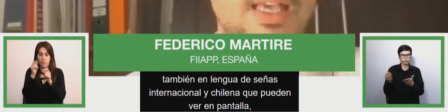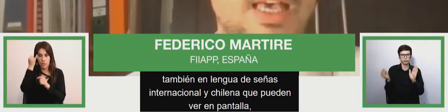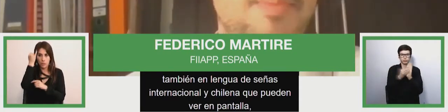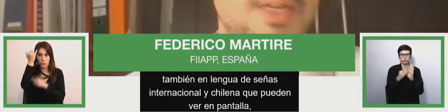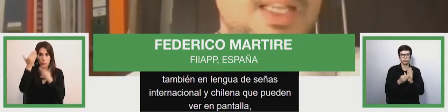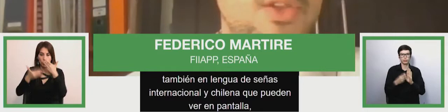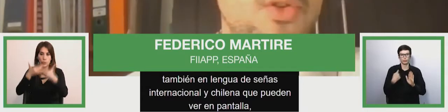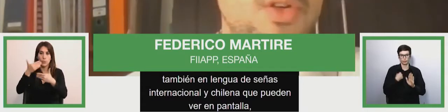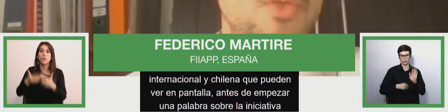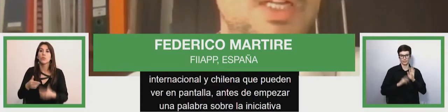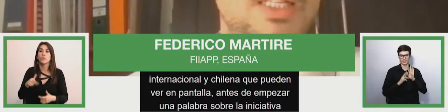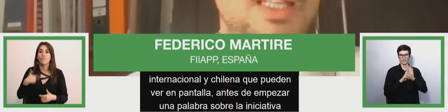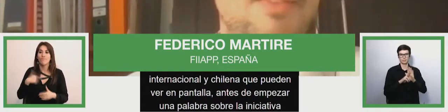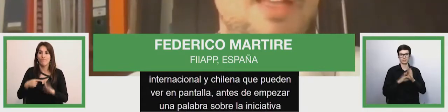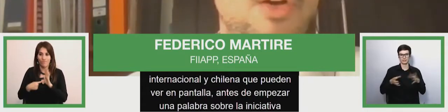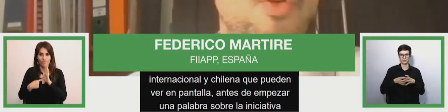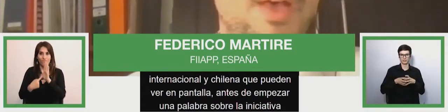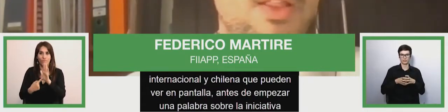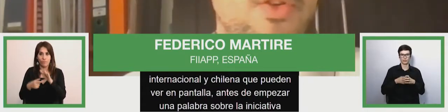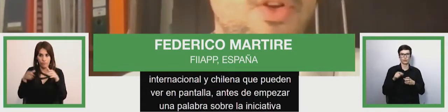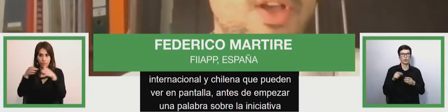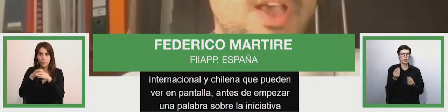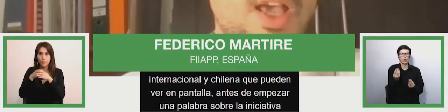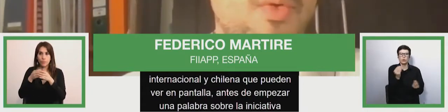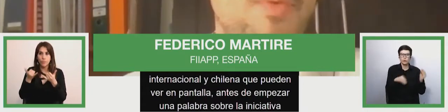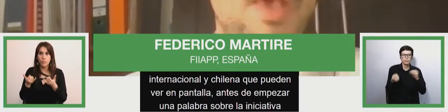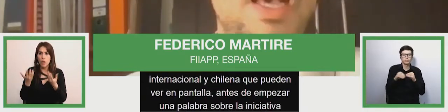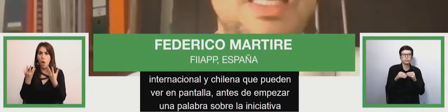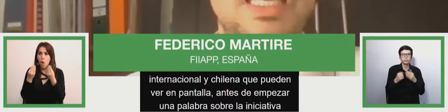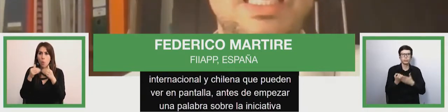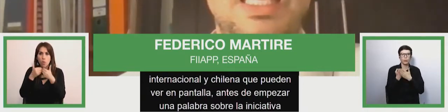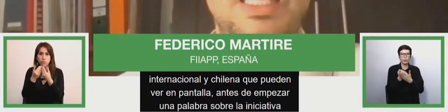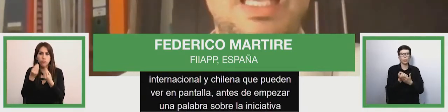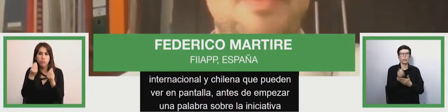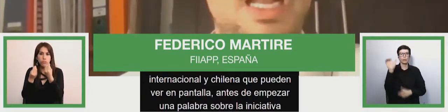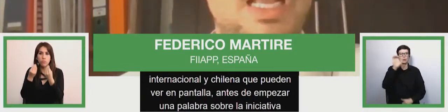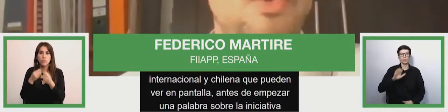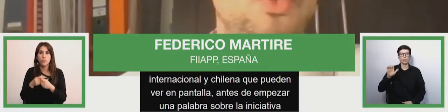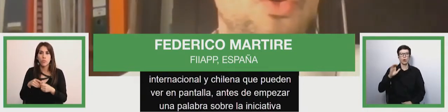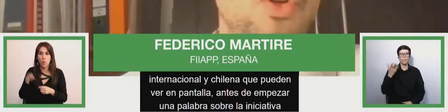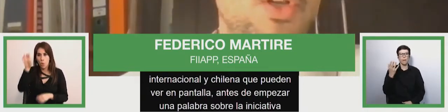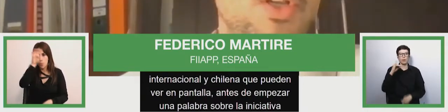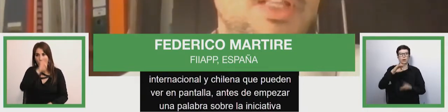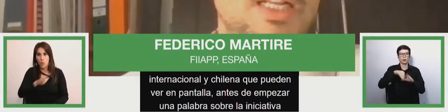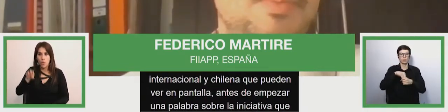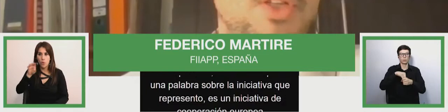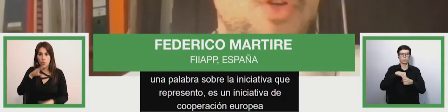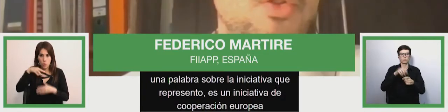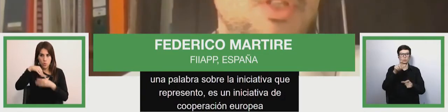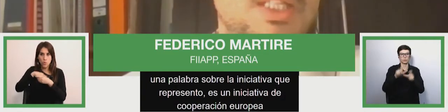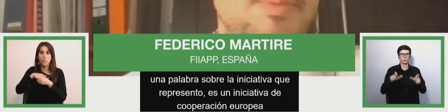a European cooperative initiative for inclusion for people who have disabilities